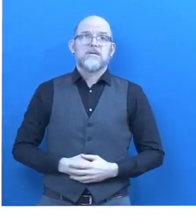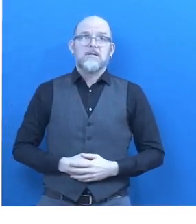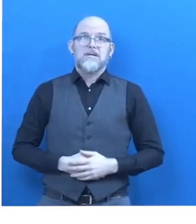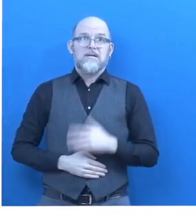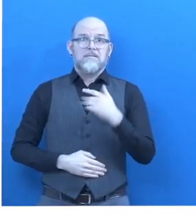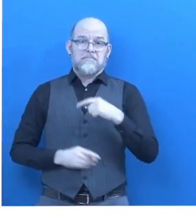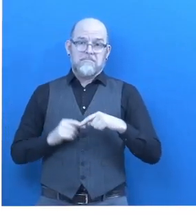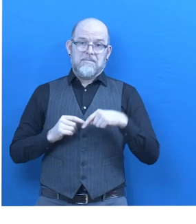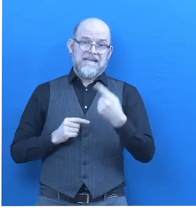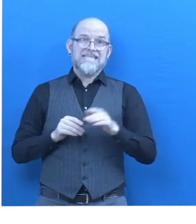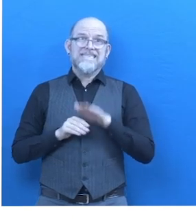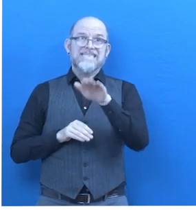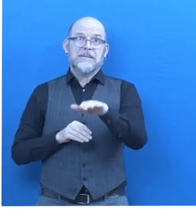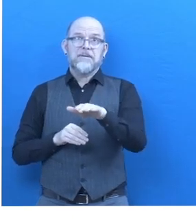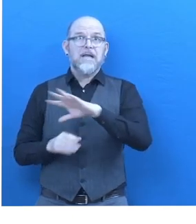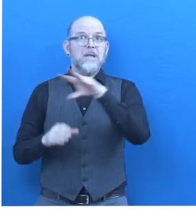.com?